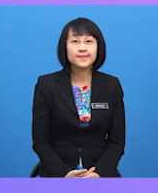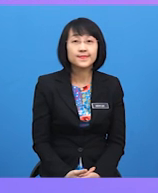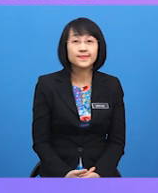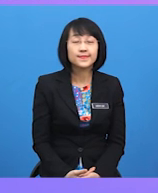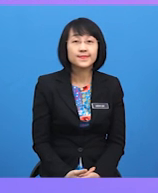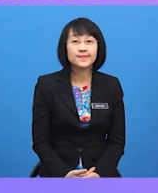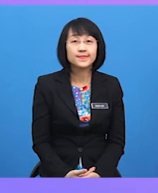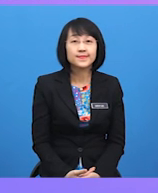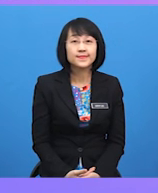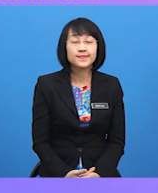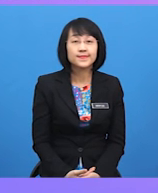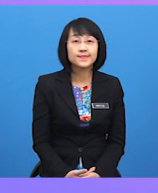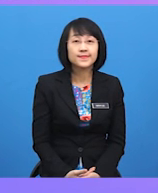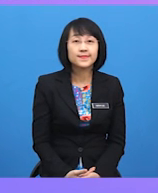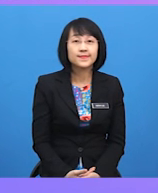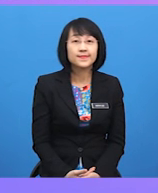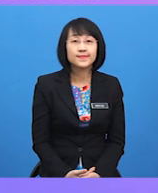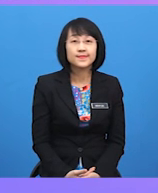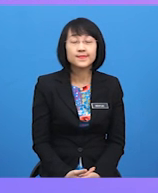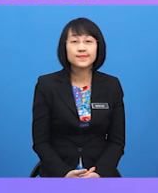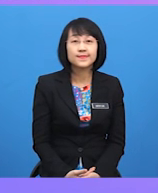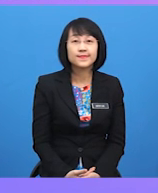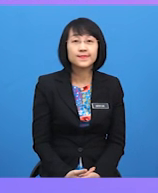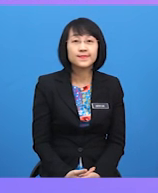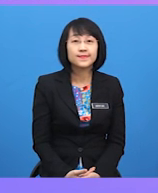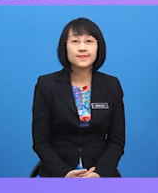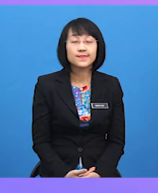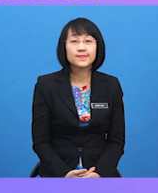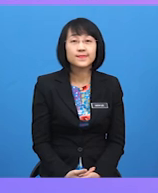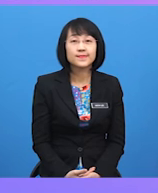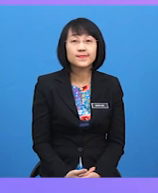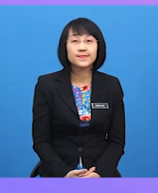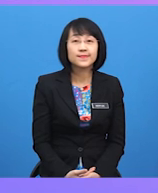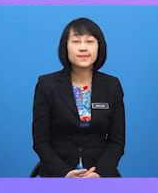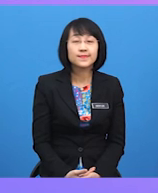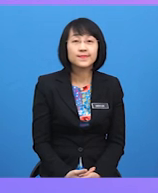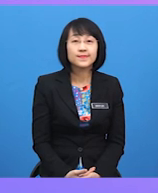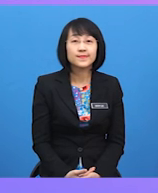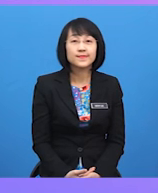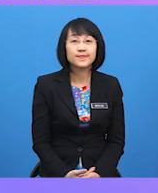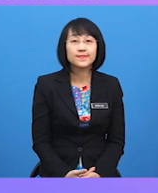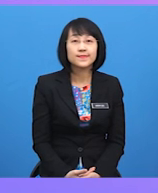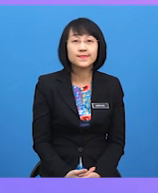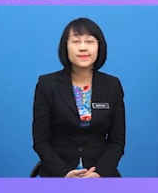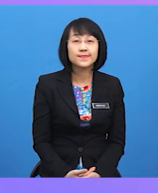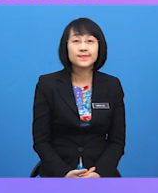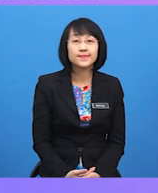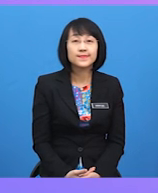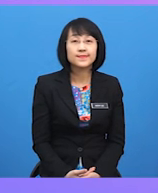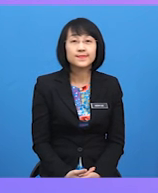We had some of our best family moments when we visited this place last year.